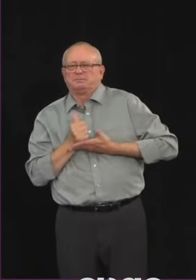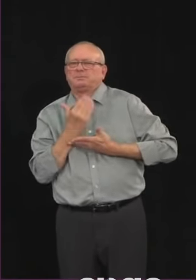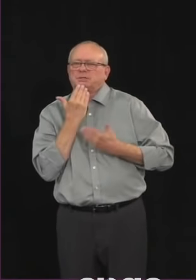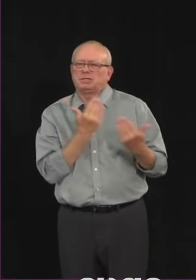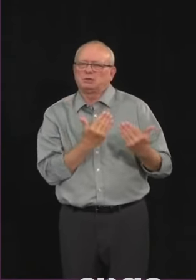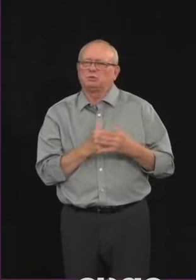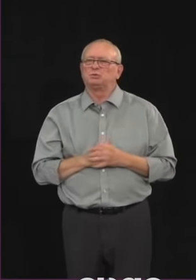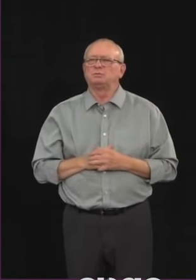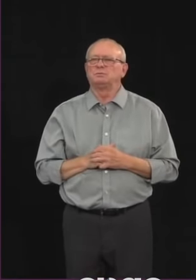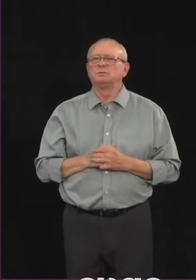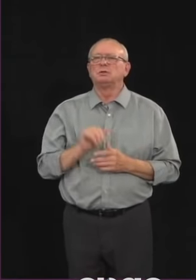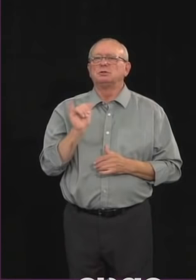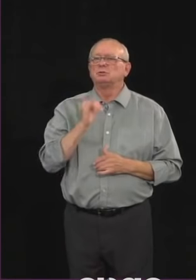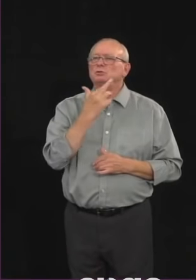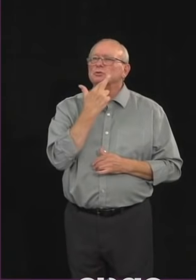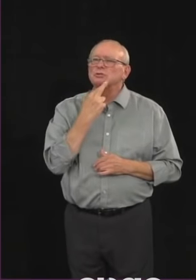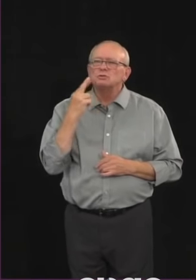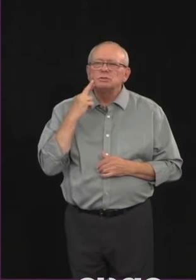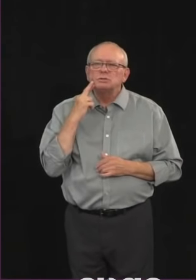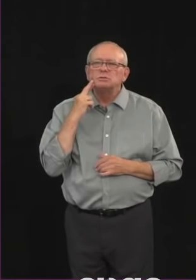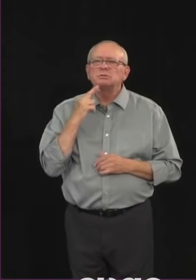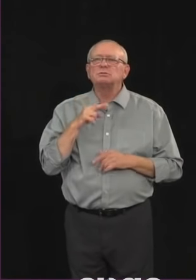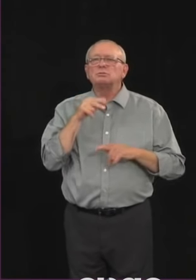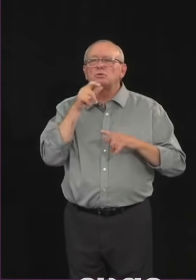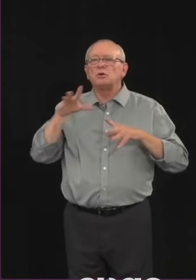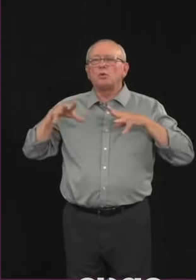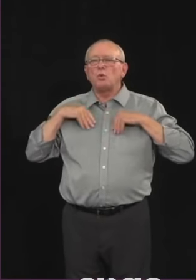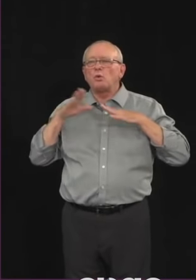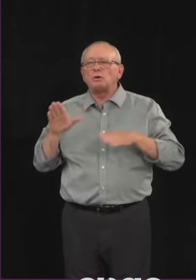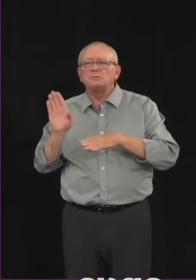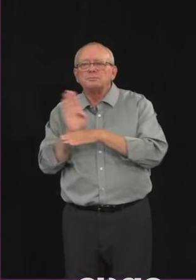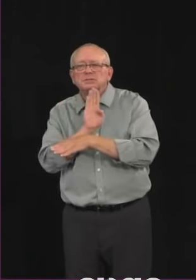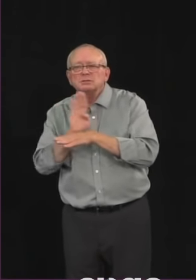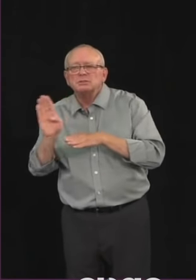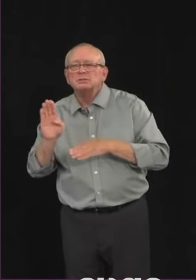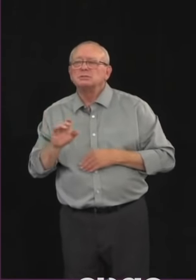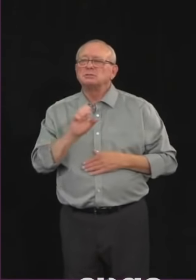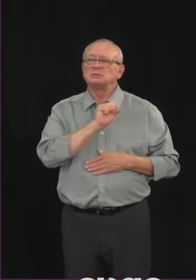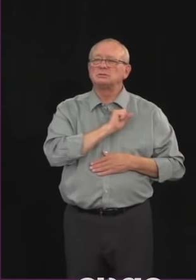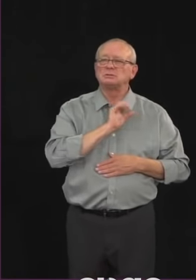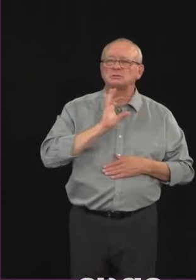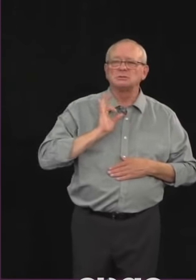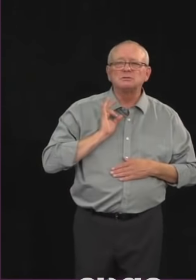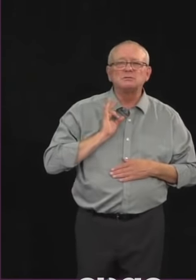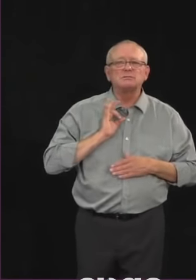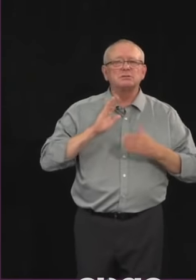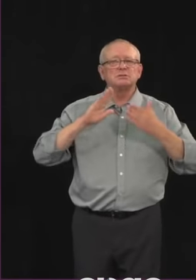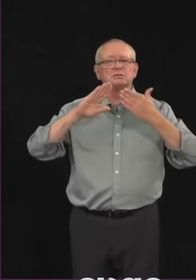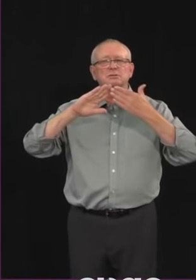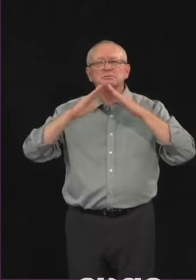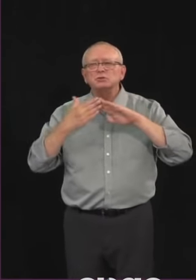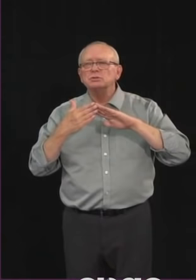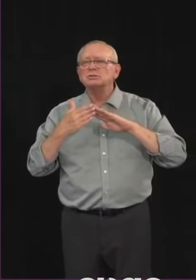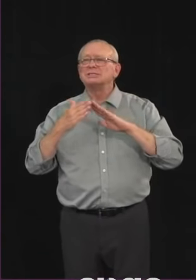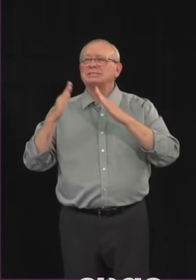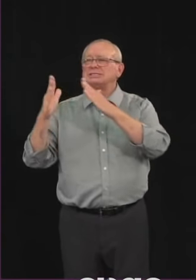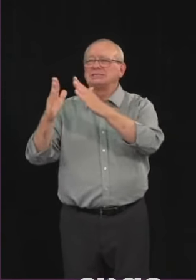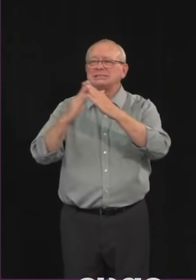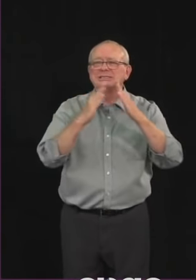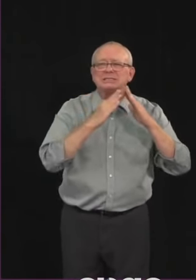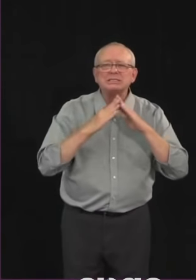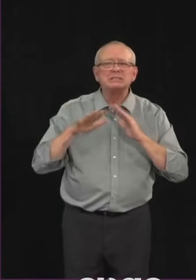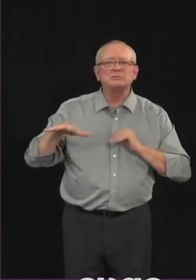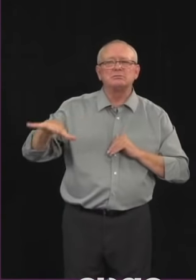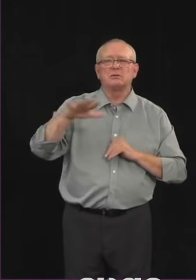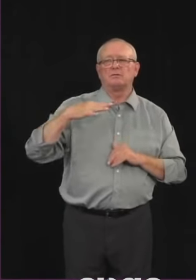franchise owners, their staff members and our municipal and community partners who are volunteering their time, volunteering their effort to